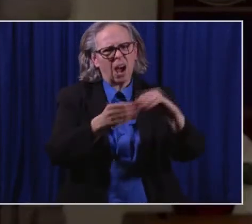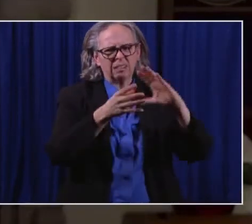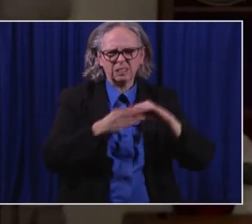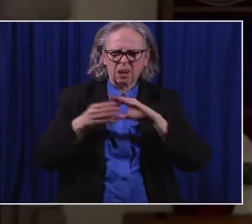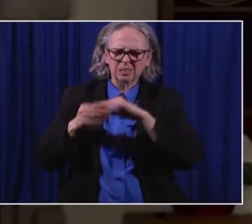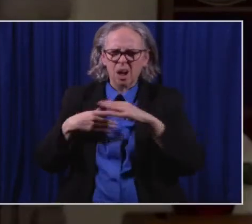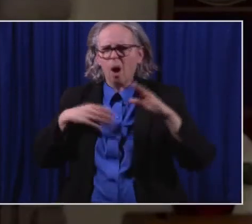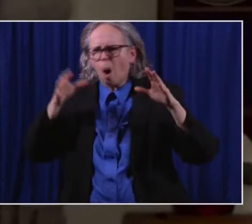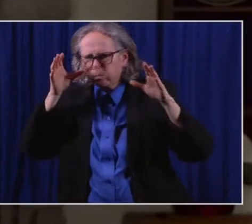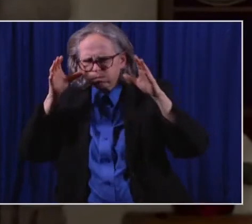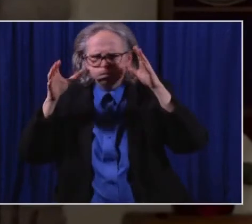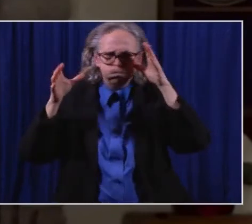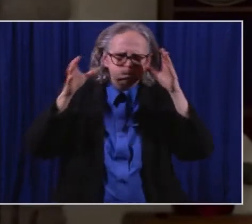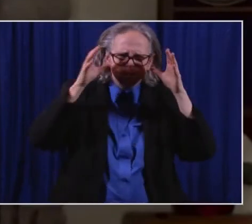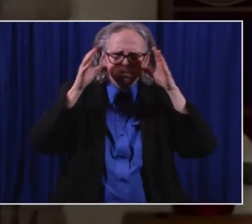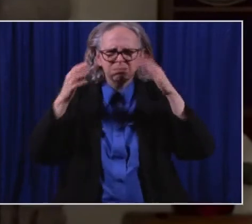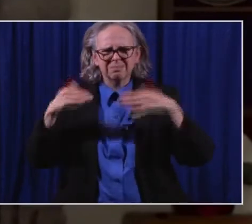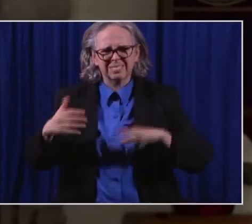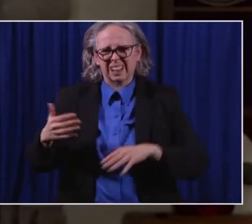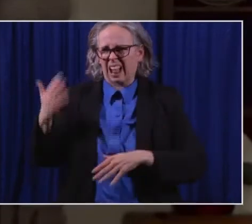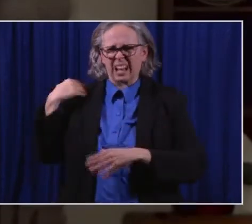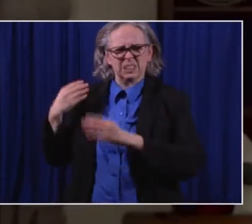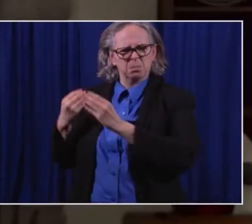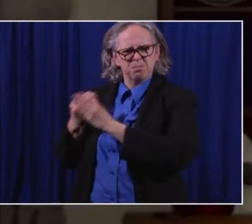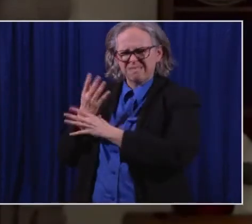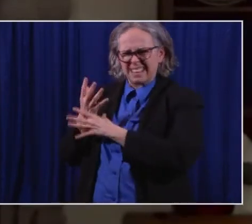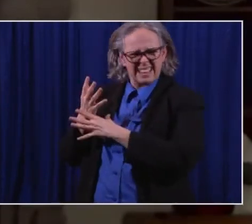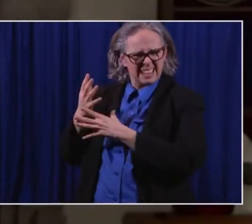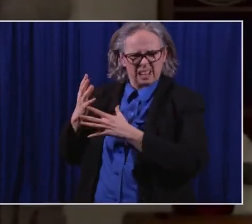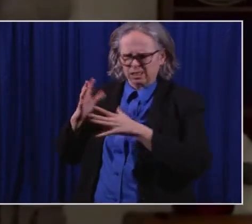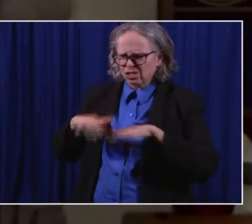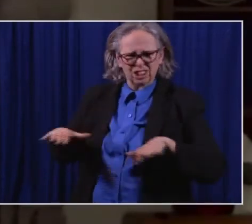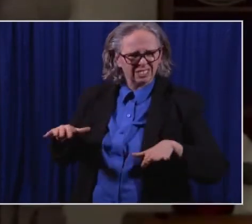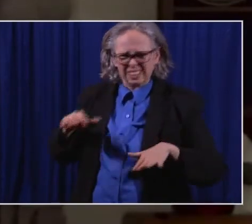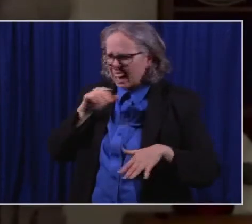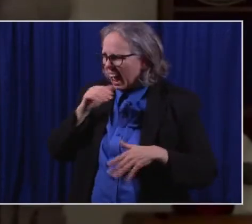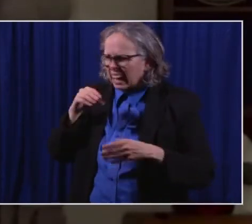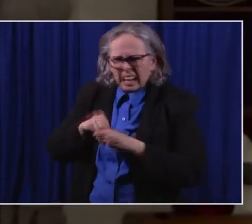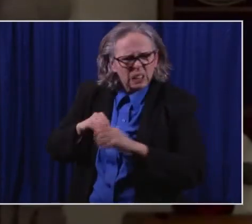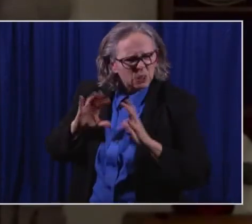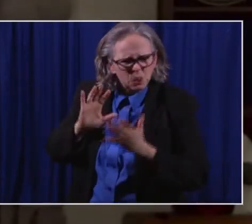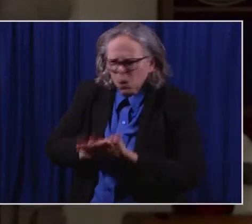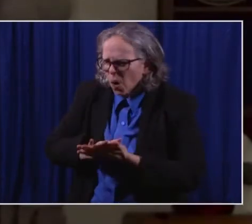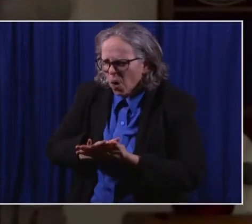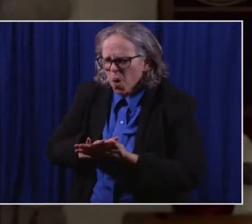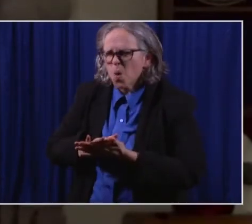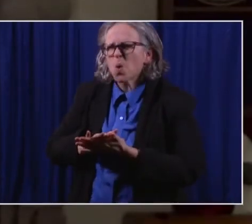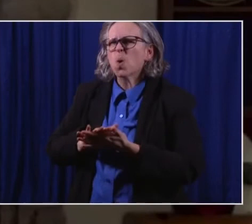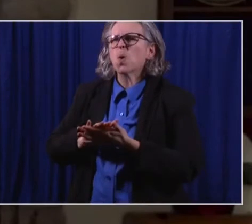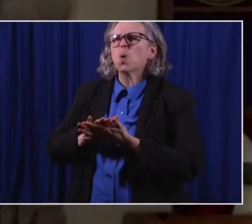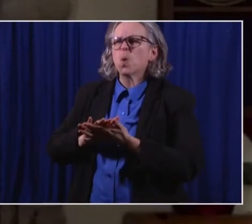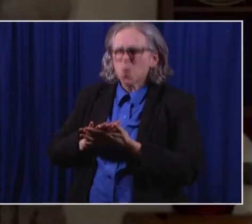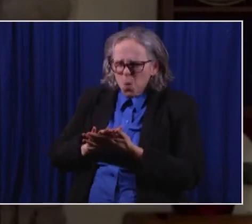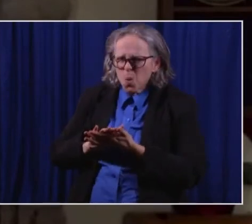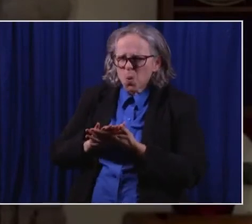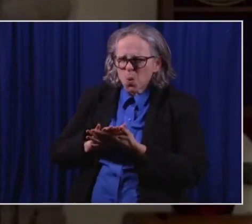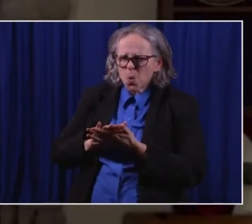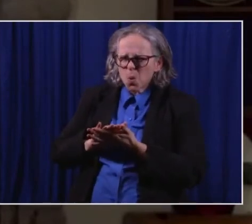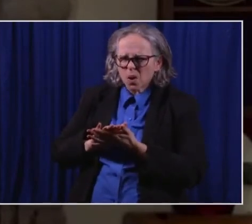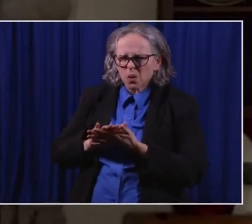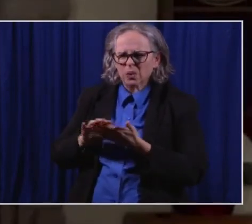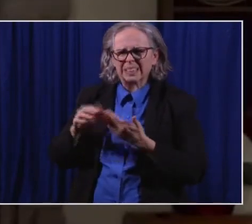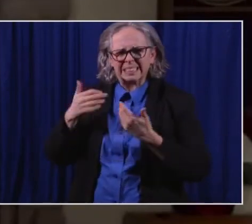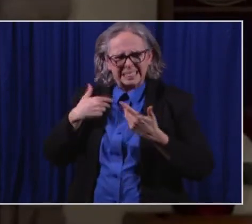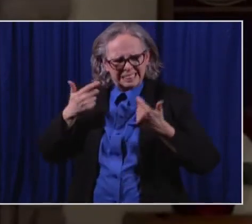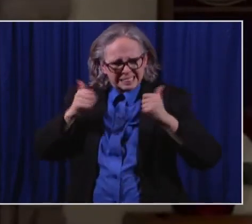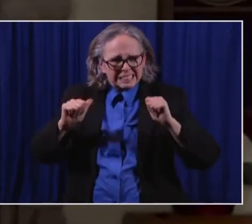children were not in school in the spring. Um, we accomplished a great deal because the state pulled back,